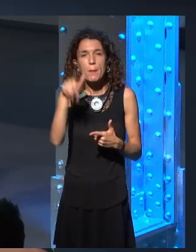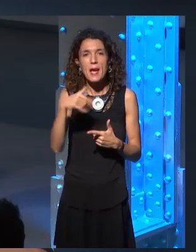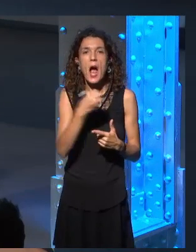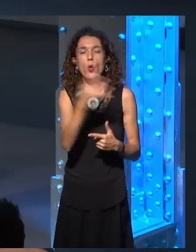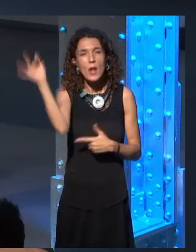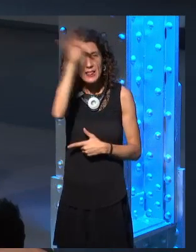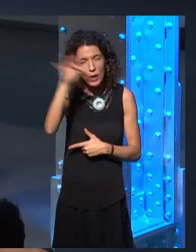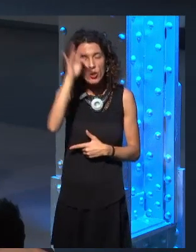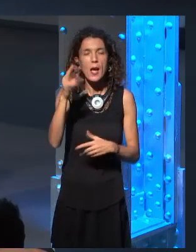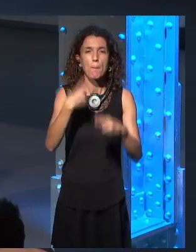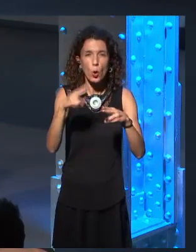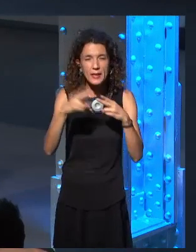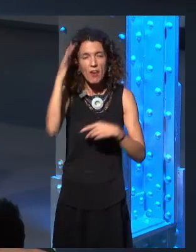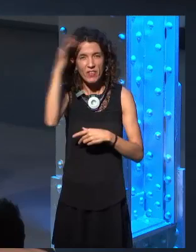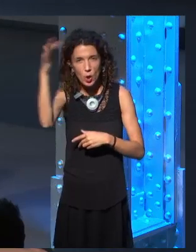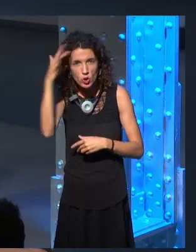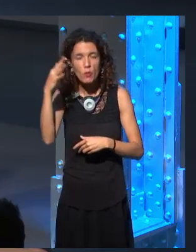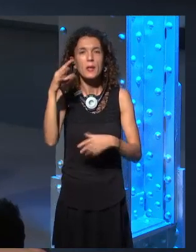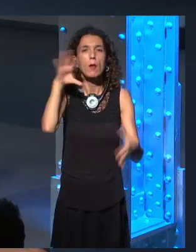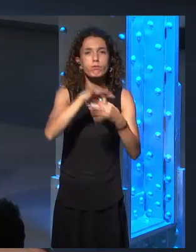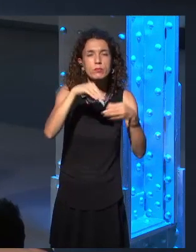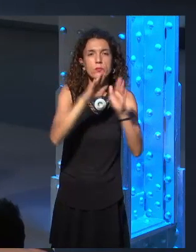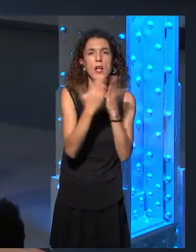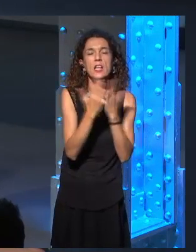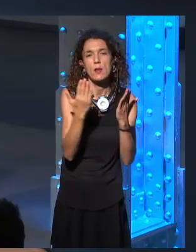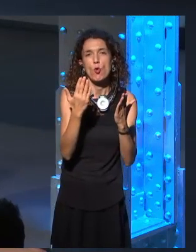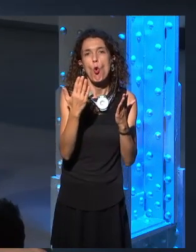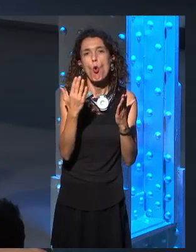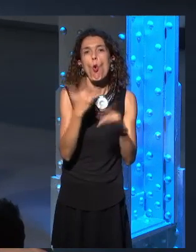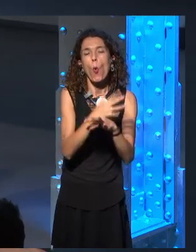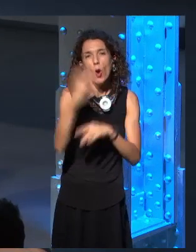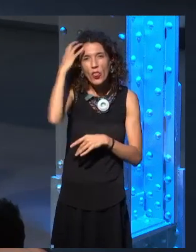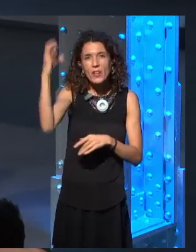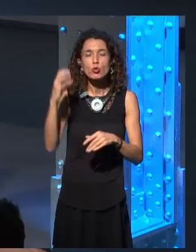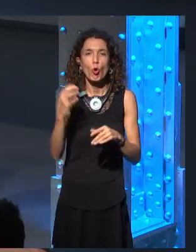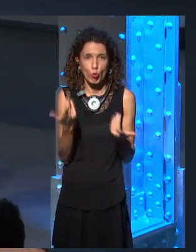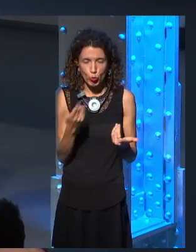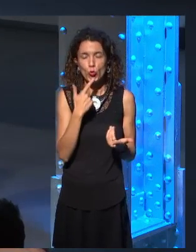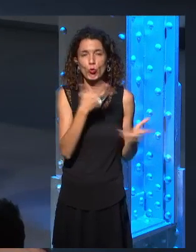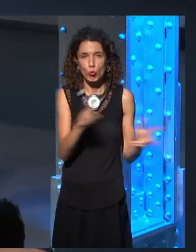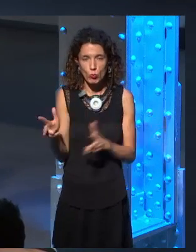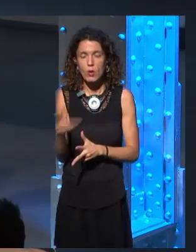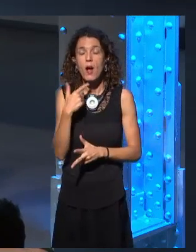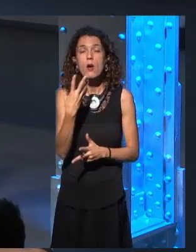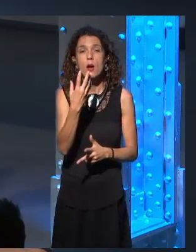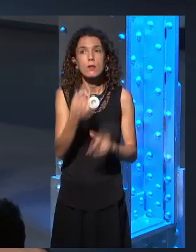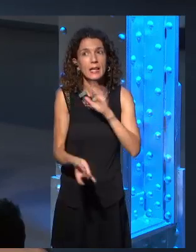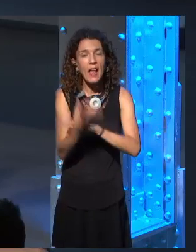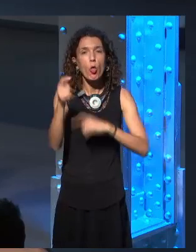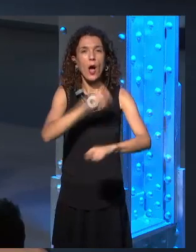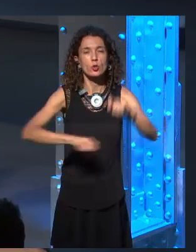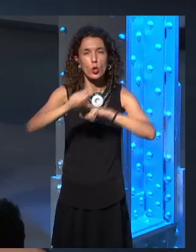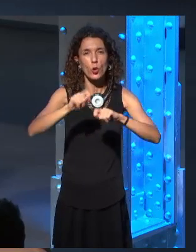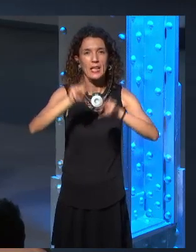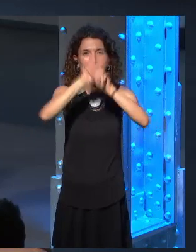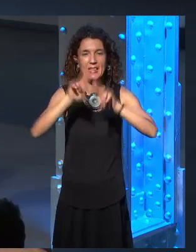there's a, the Martian Studies International Network has recently formed. It is an academic association dedicated to